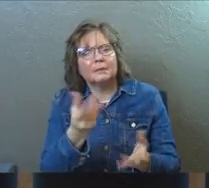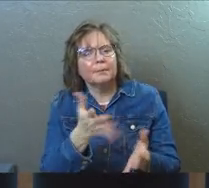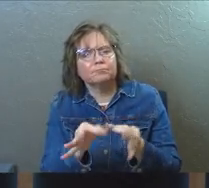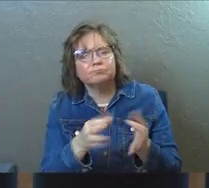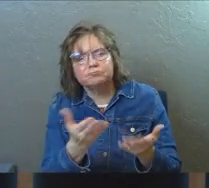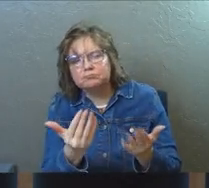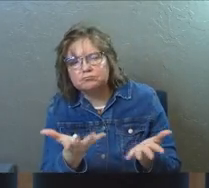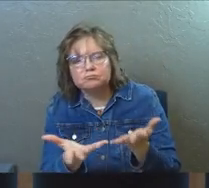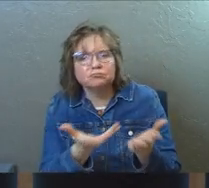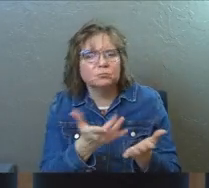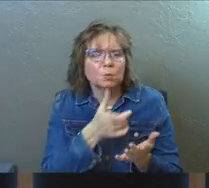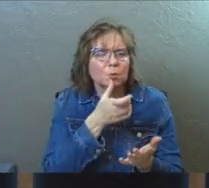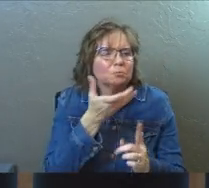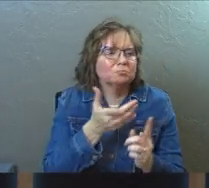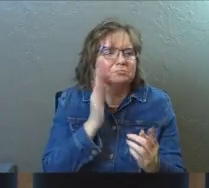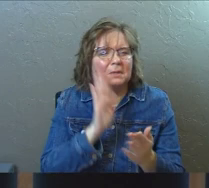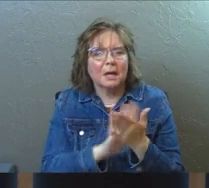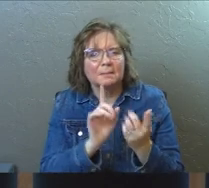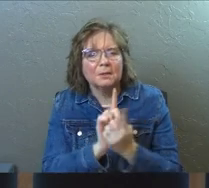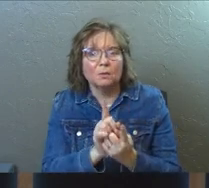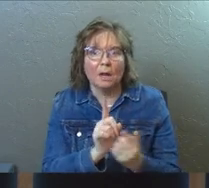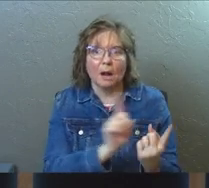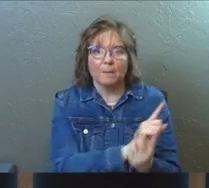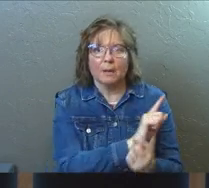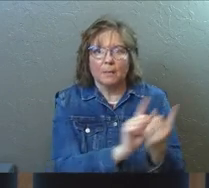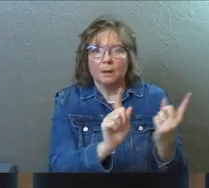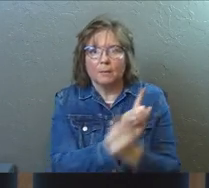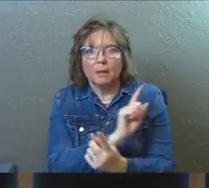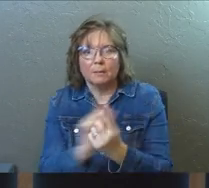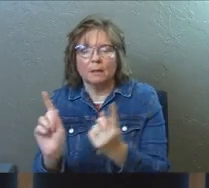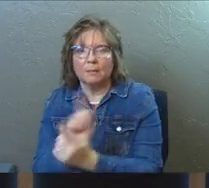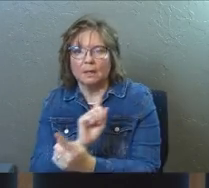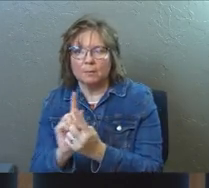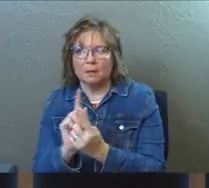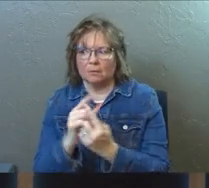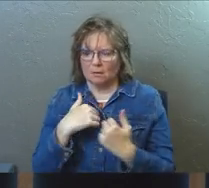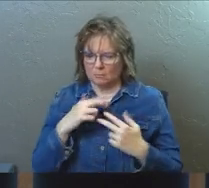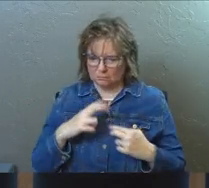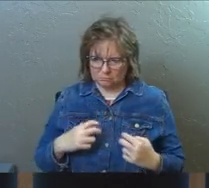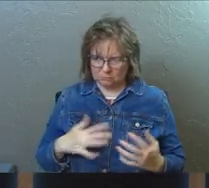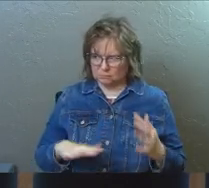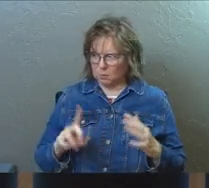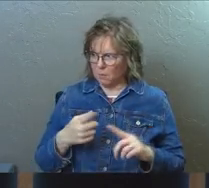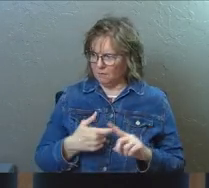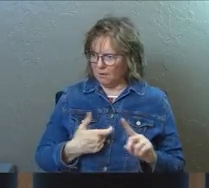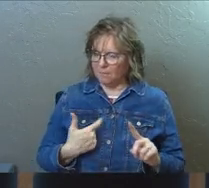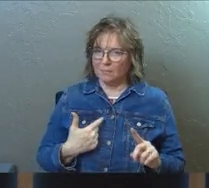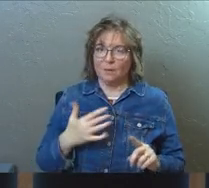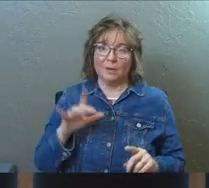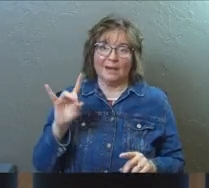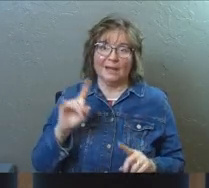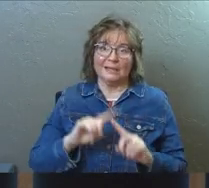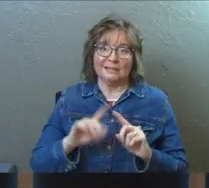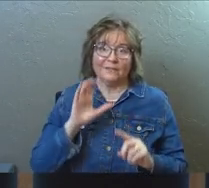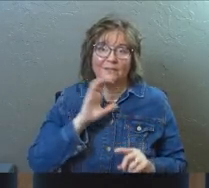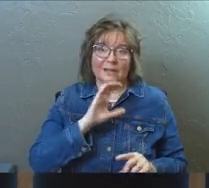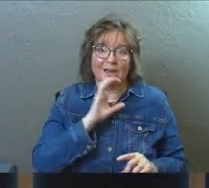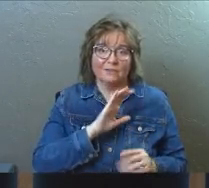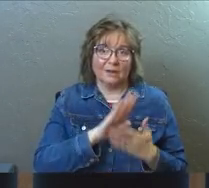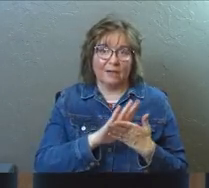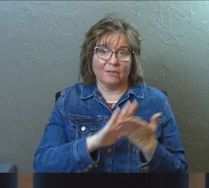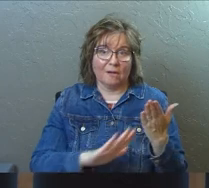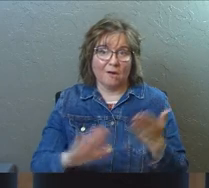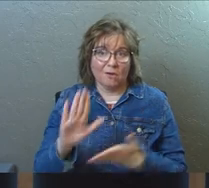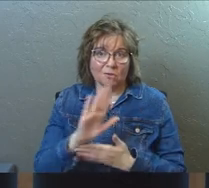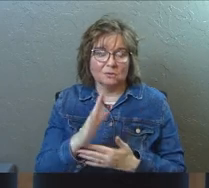Tell me about you. Let's go. And I was just meeting everybody. And we had maybe eight different cafeterias at